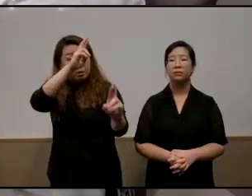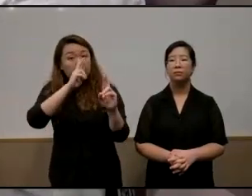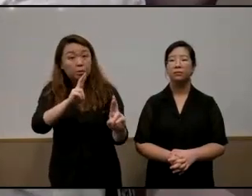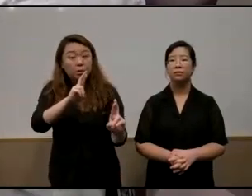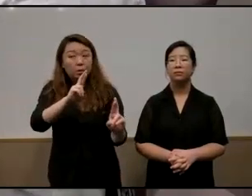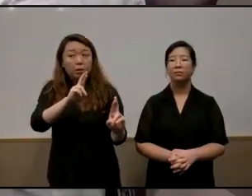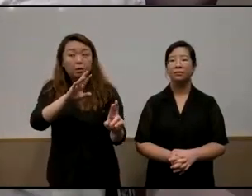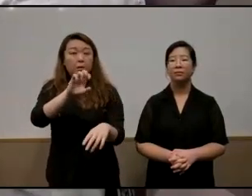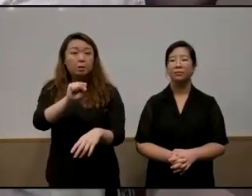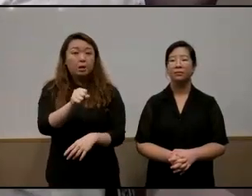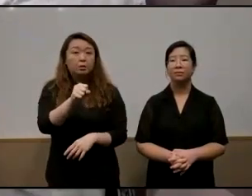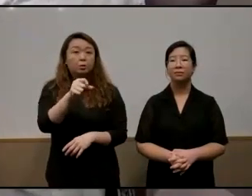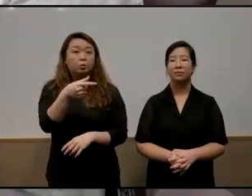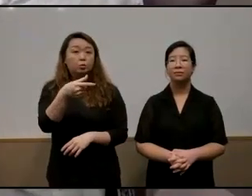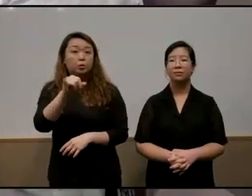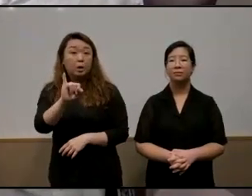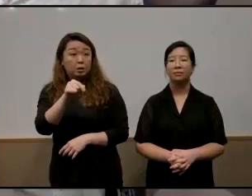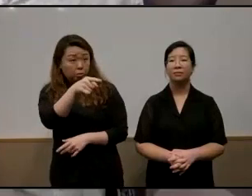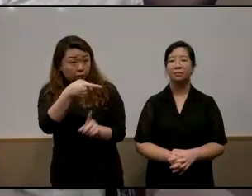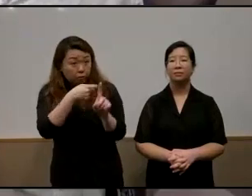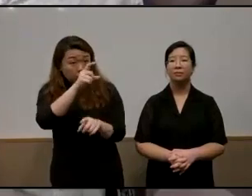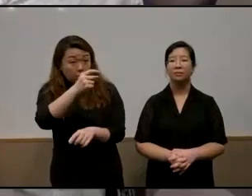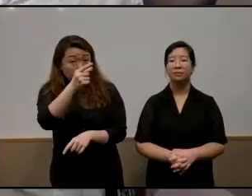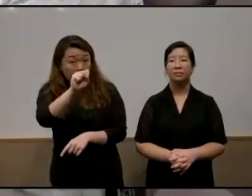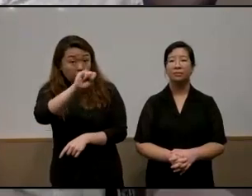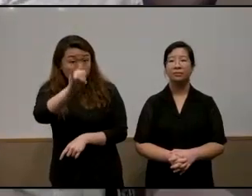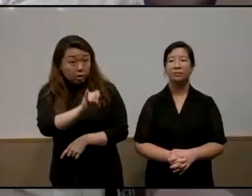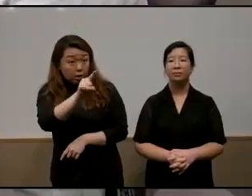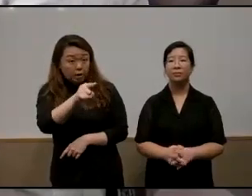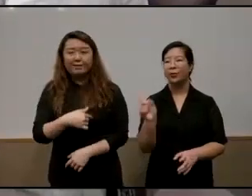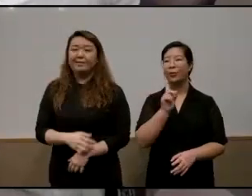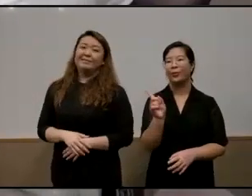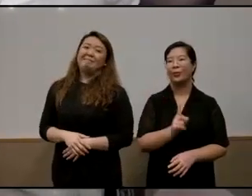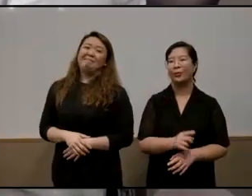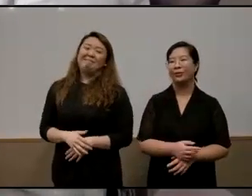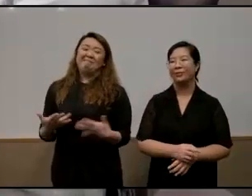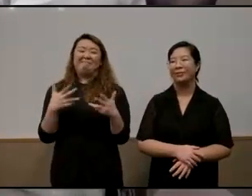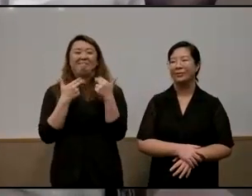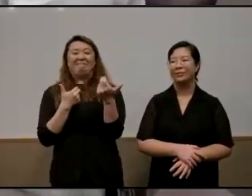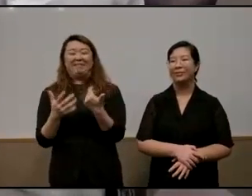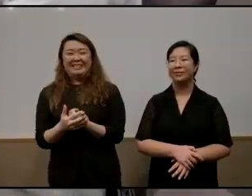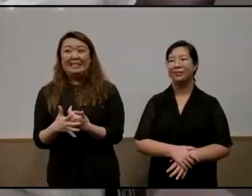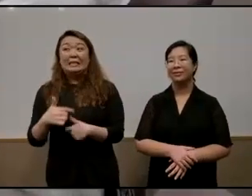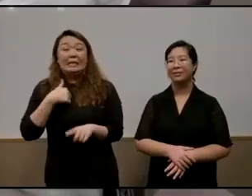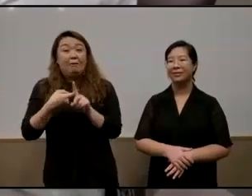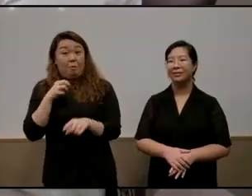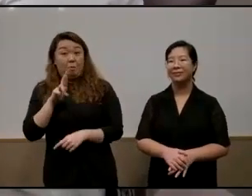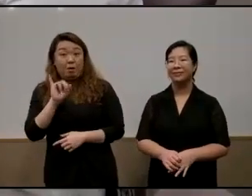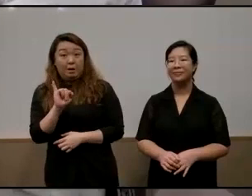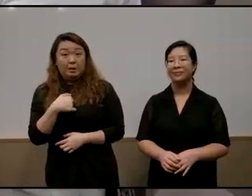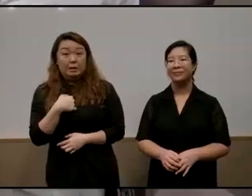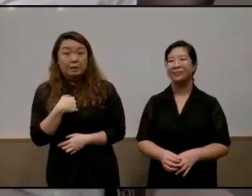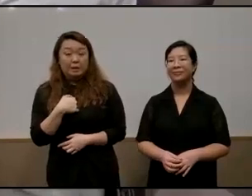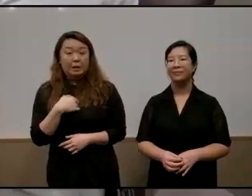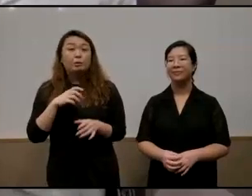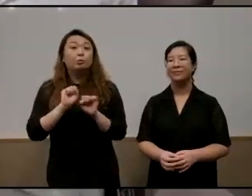because of that are you from sgi no no i'm from ri so